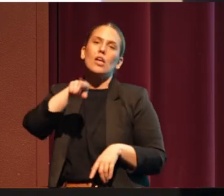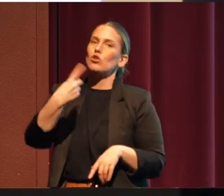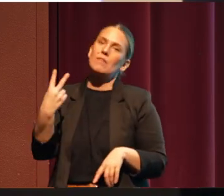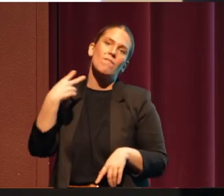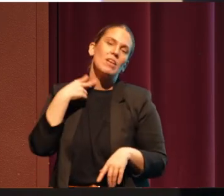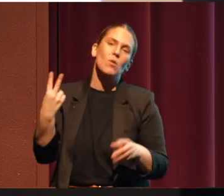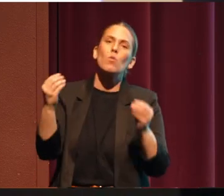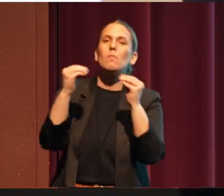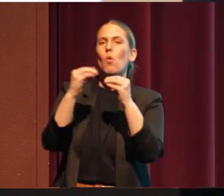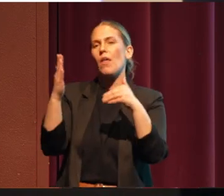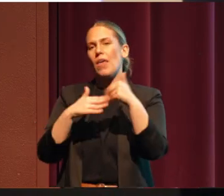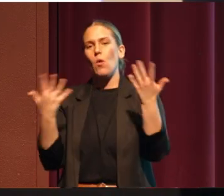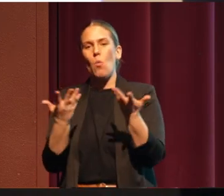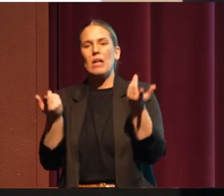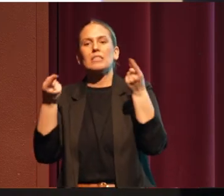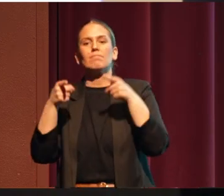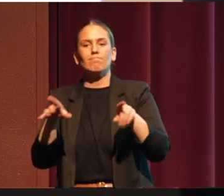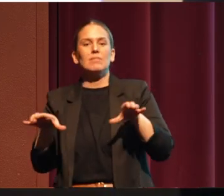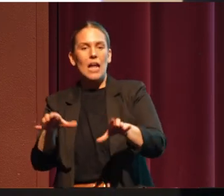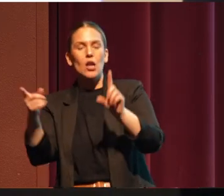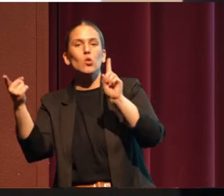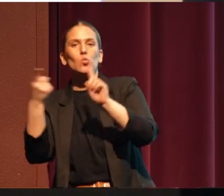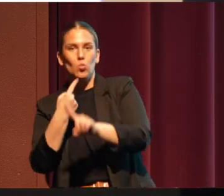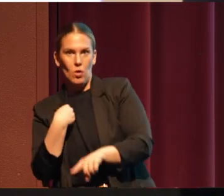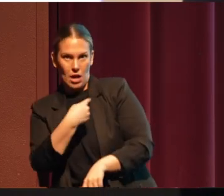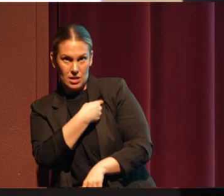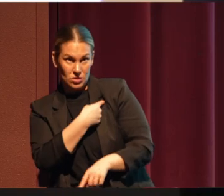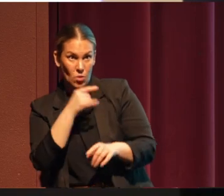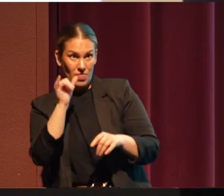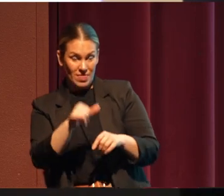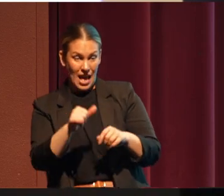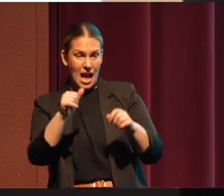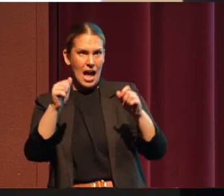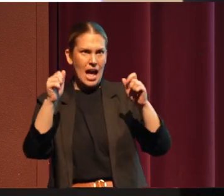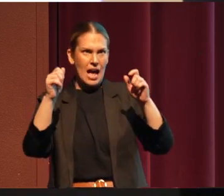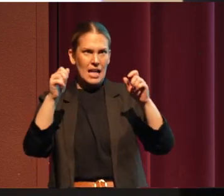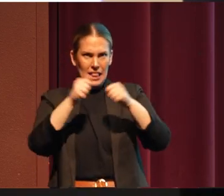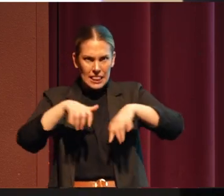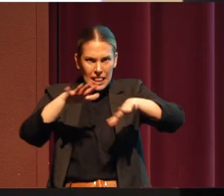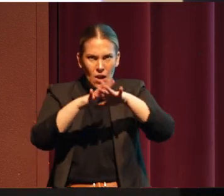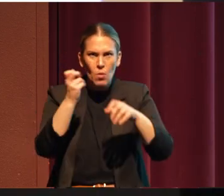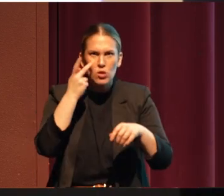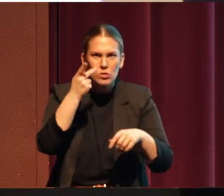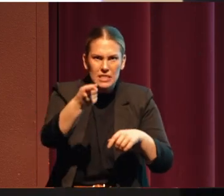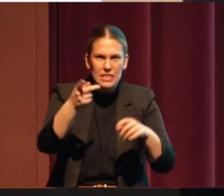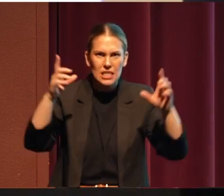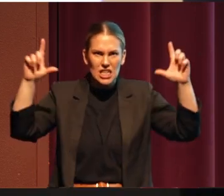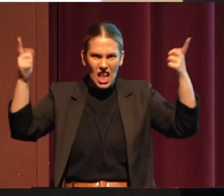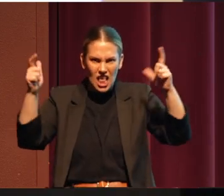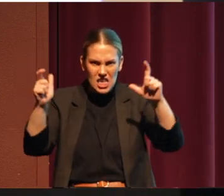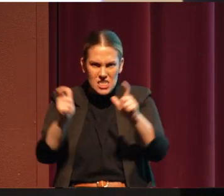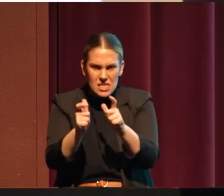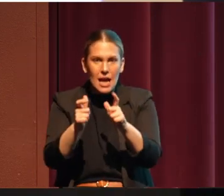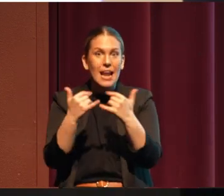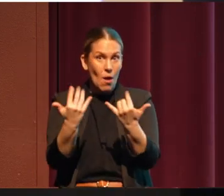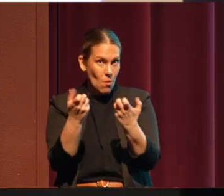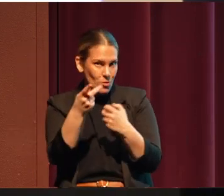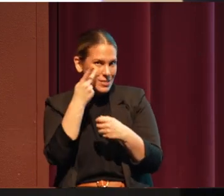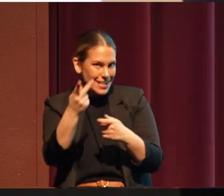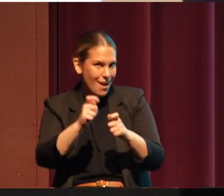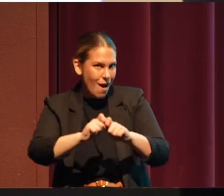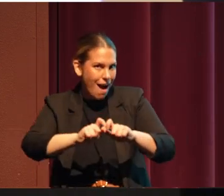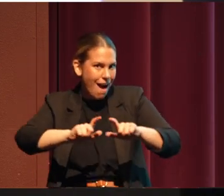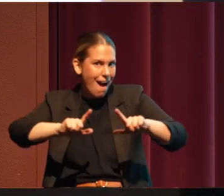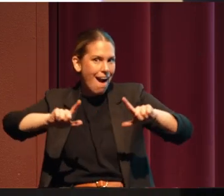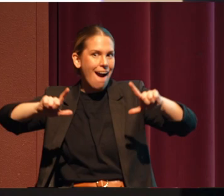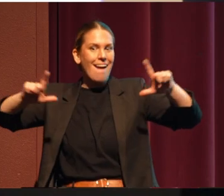done to us. And so at that end of that land simulation, I wanted you to see it go down, down, down. And then I wanted you to see it come back up. Because I